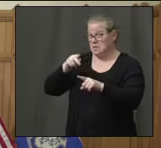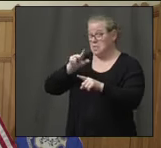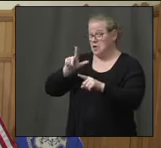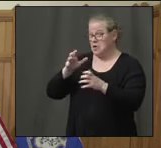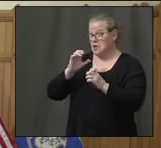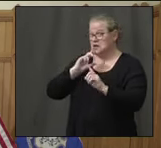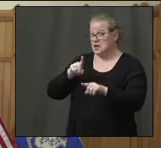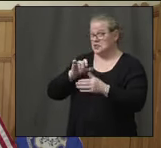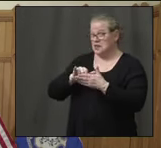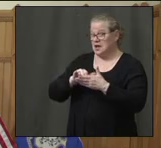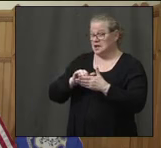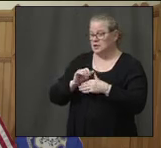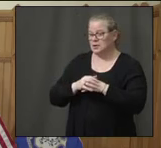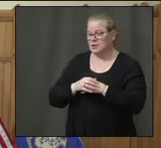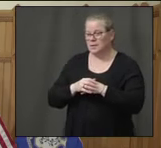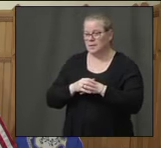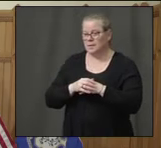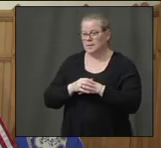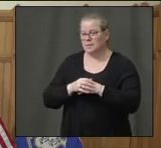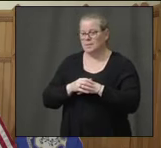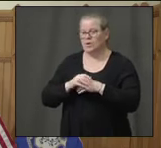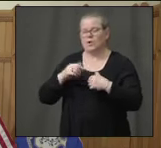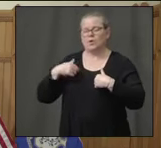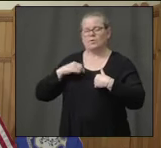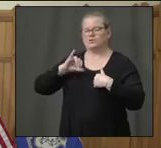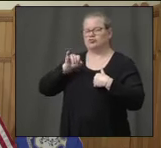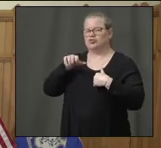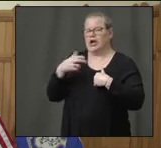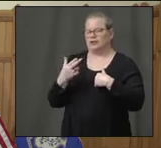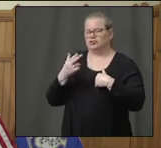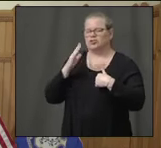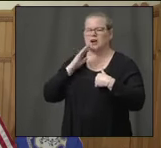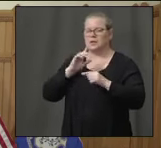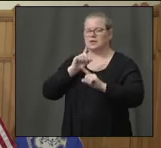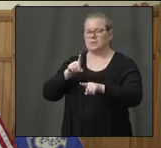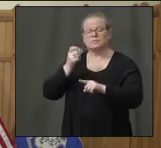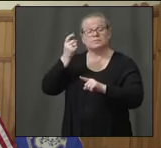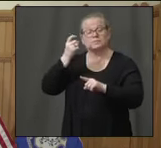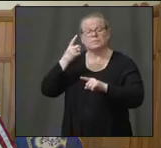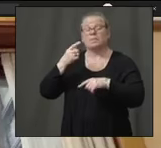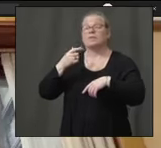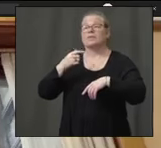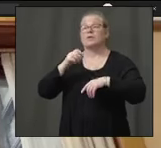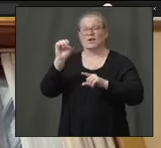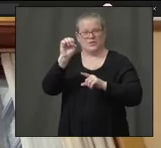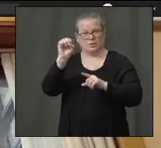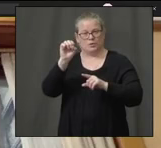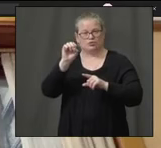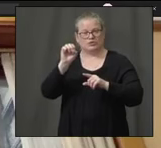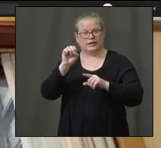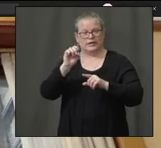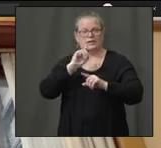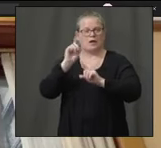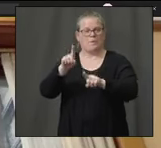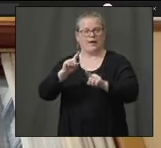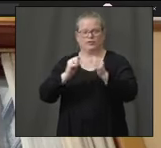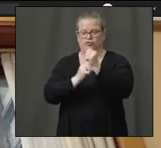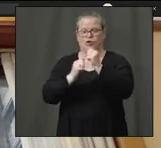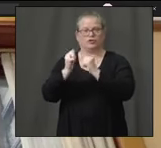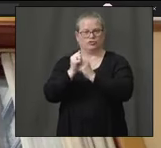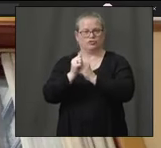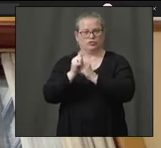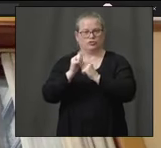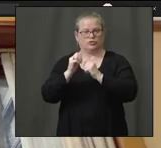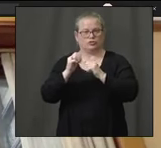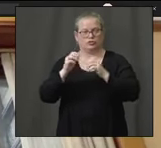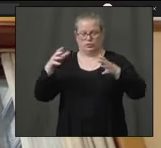I can keep going. So yeah, so we operate in this emergency in a unified command structure. So we have a very structured process